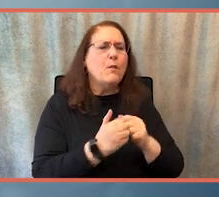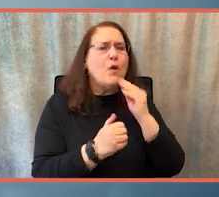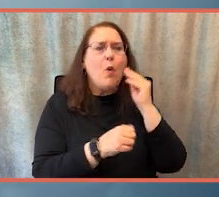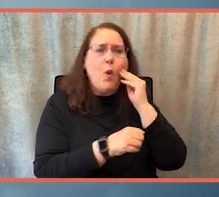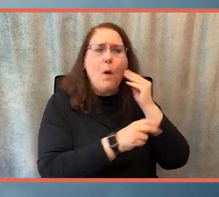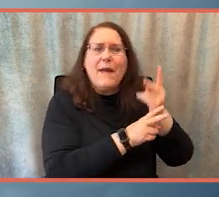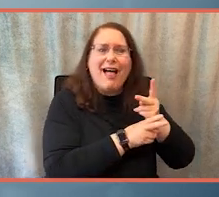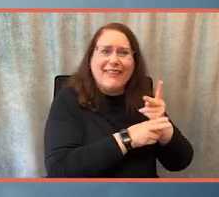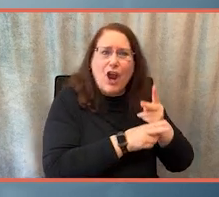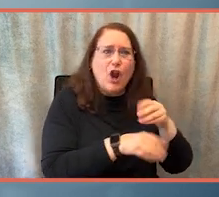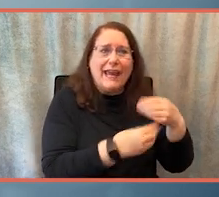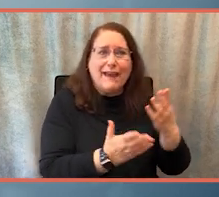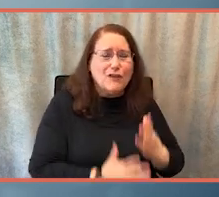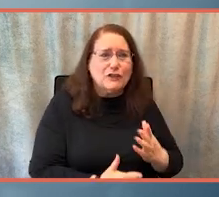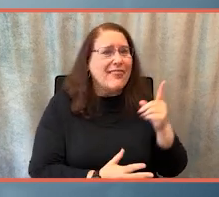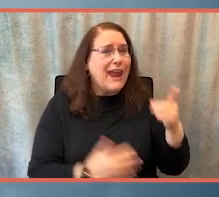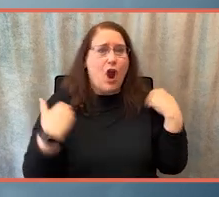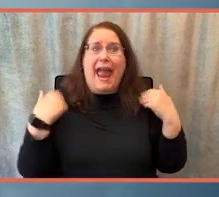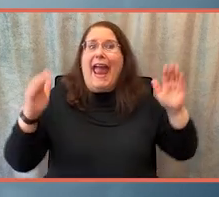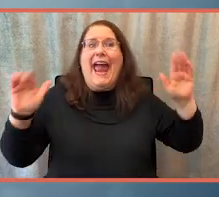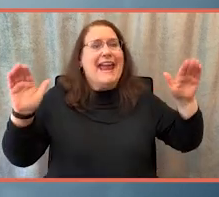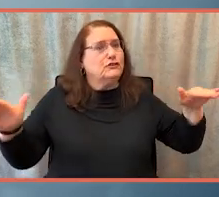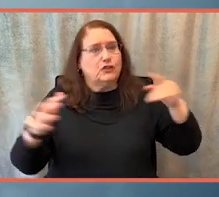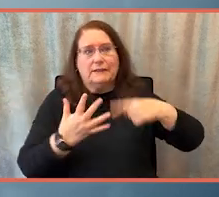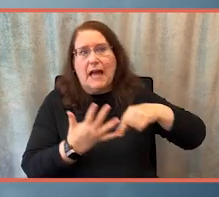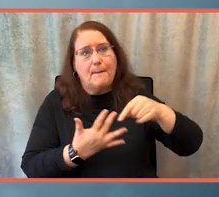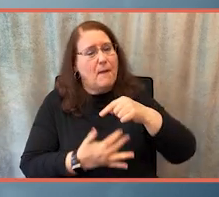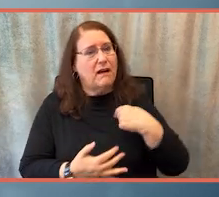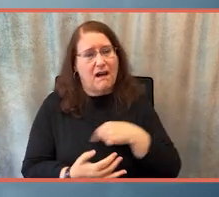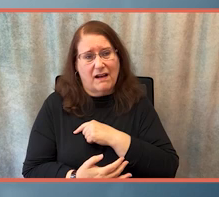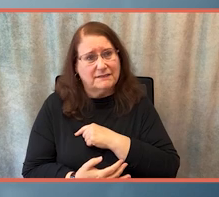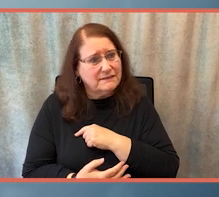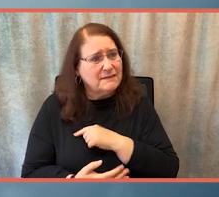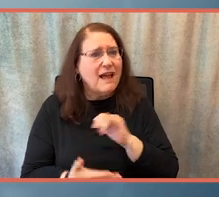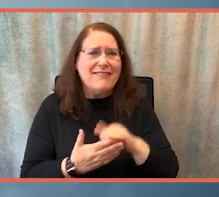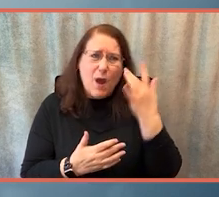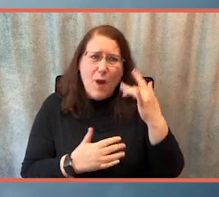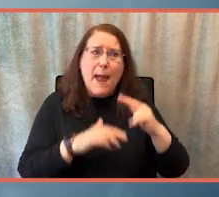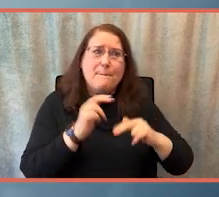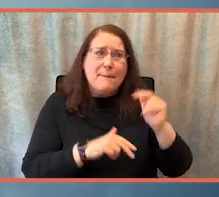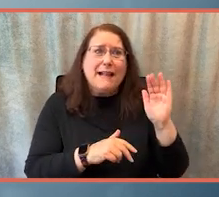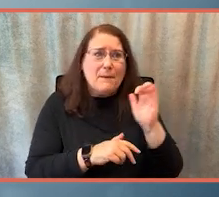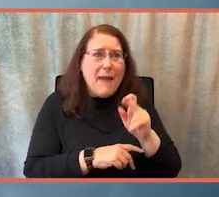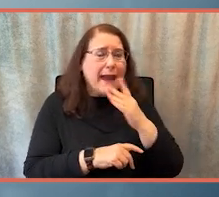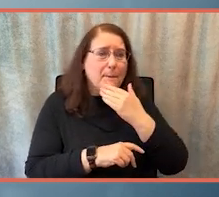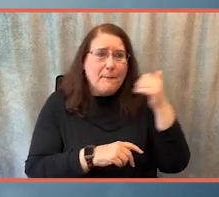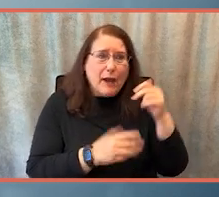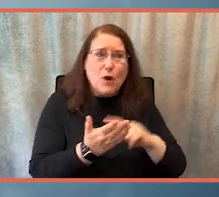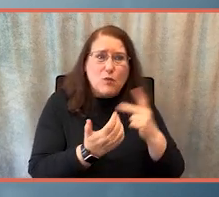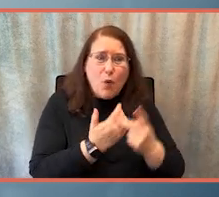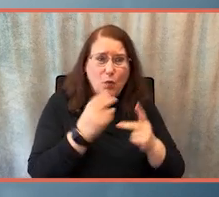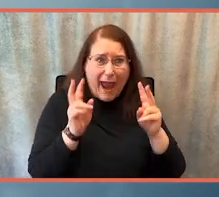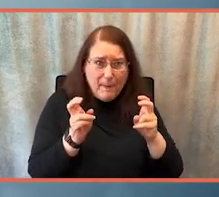They are the angels walking among us. And so that's why part of the Build Back Better program is about all that we need to do to